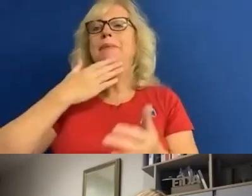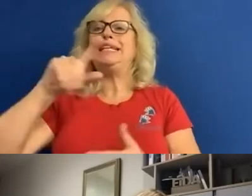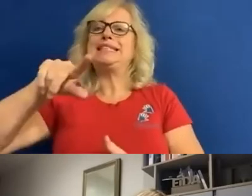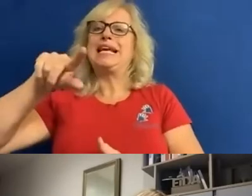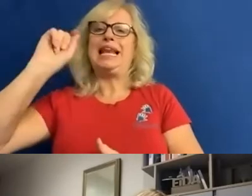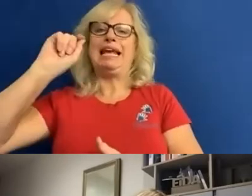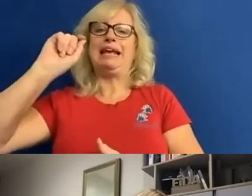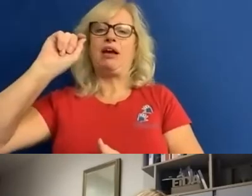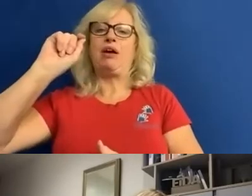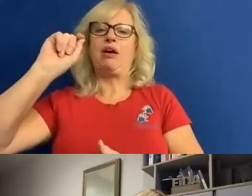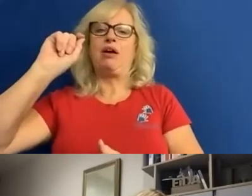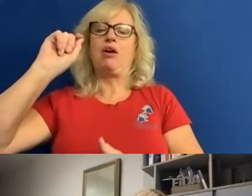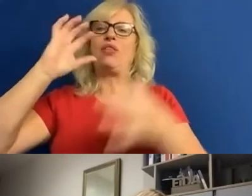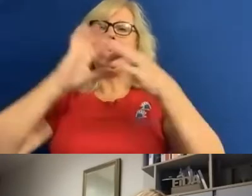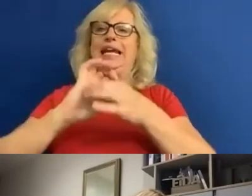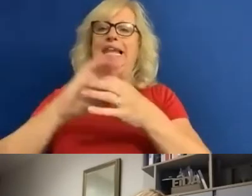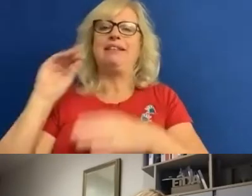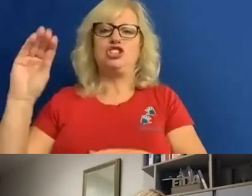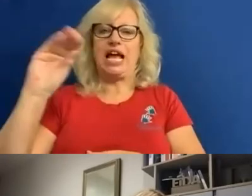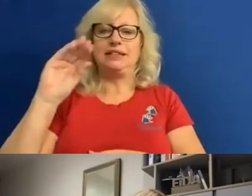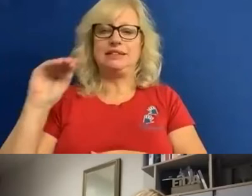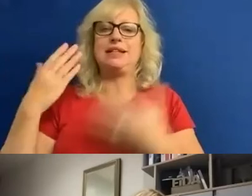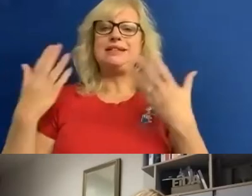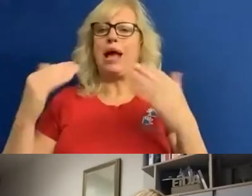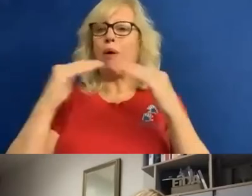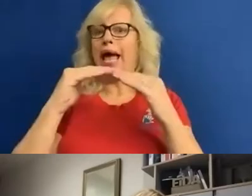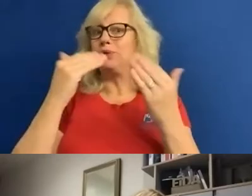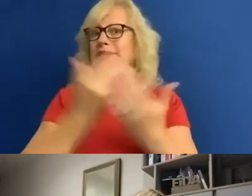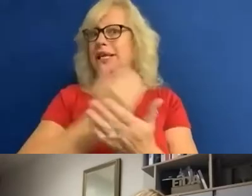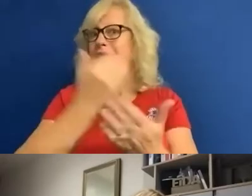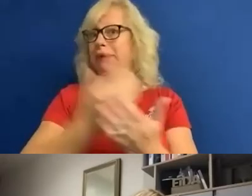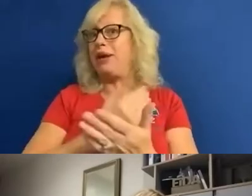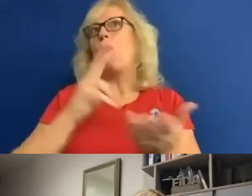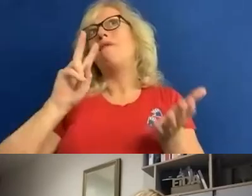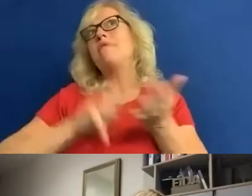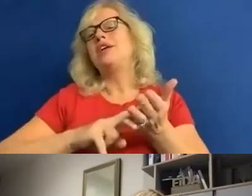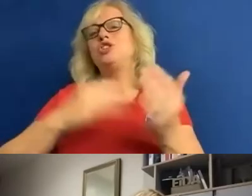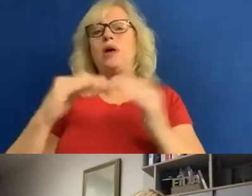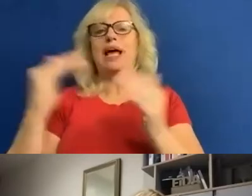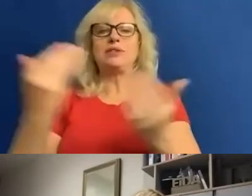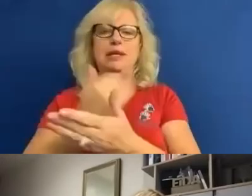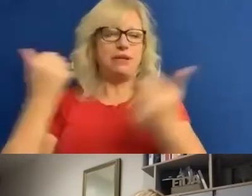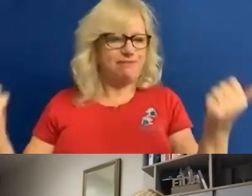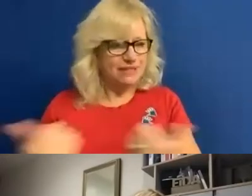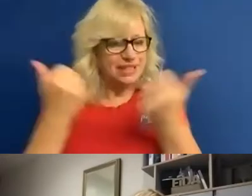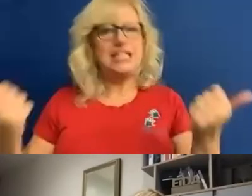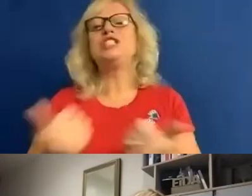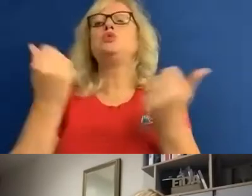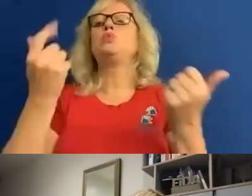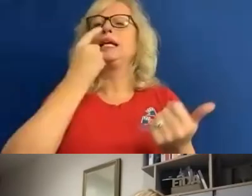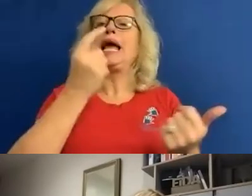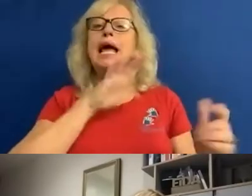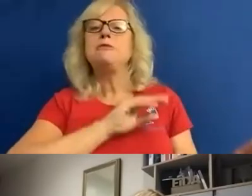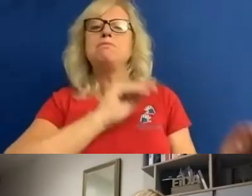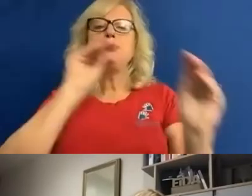in the chat. OK, now that housekeeping or virtual housekeeping is done, we can go over to